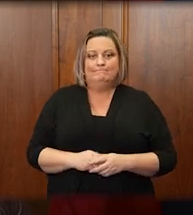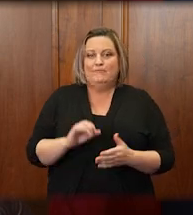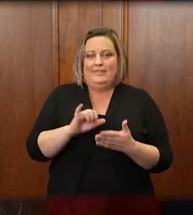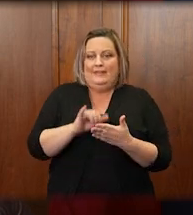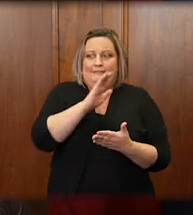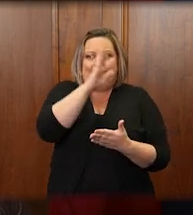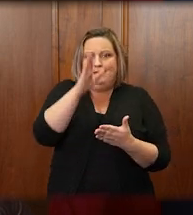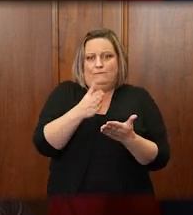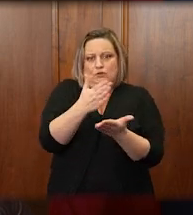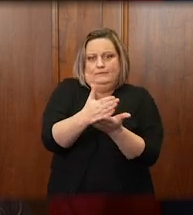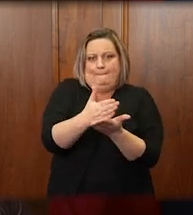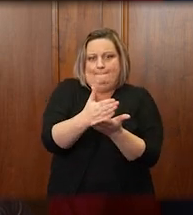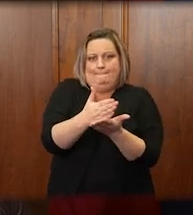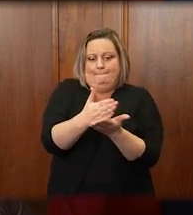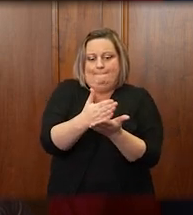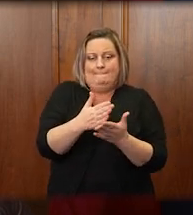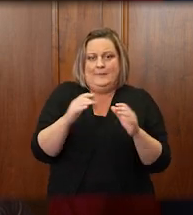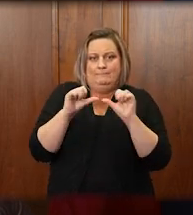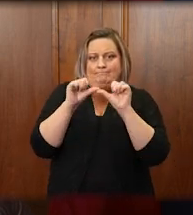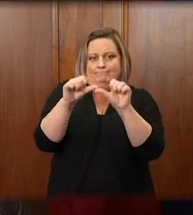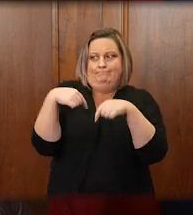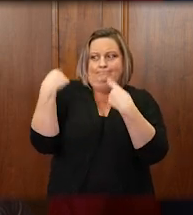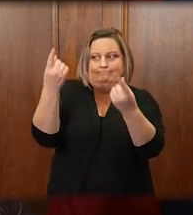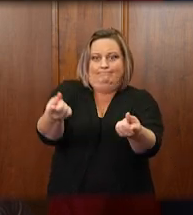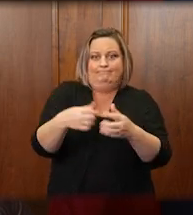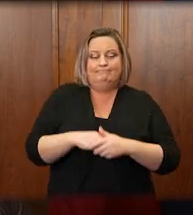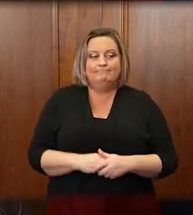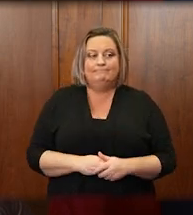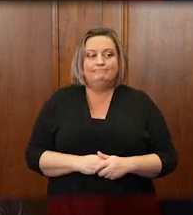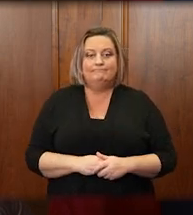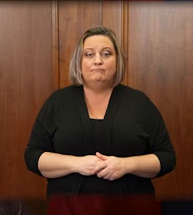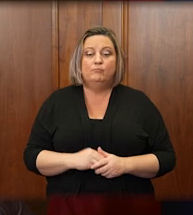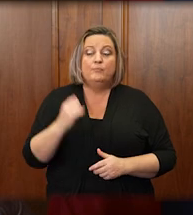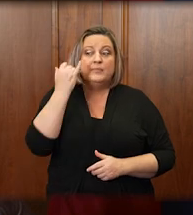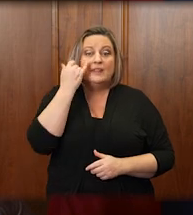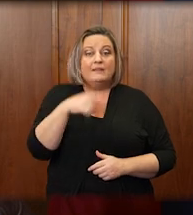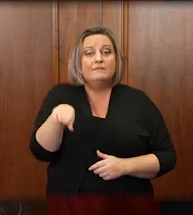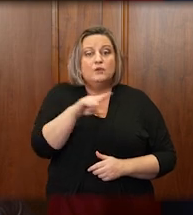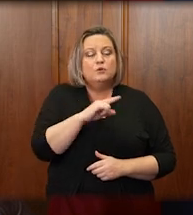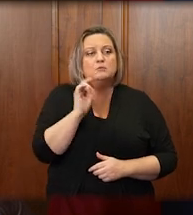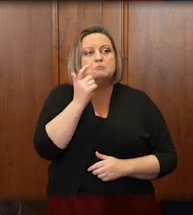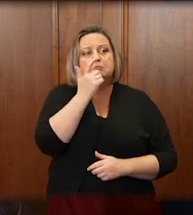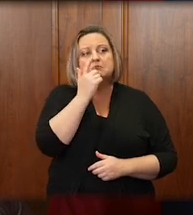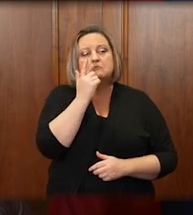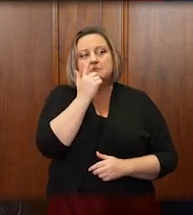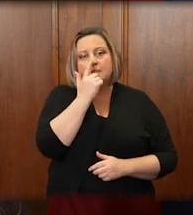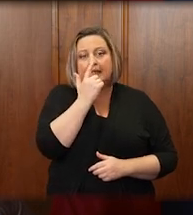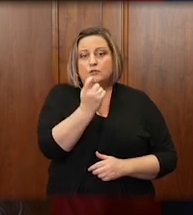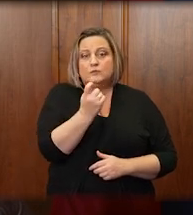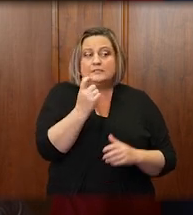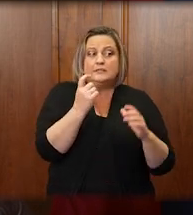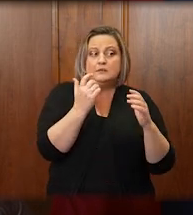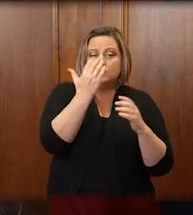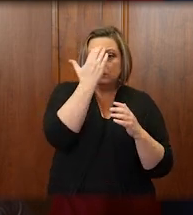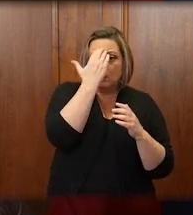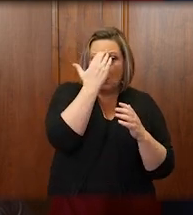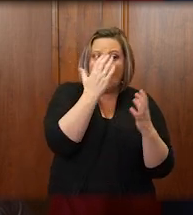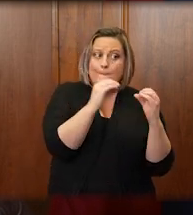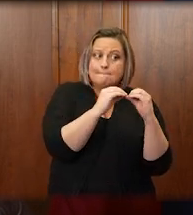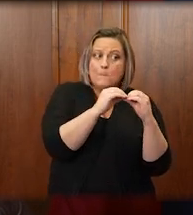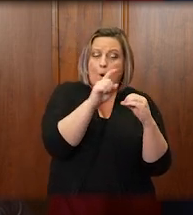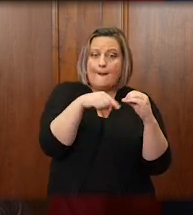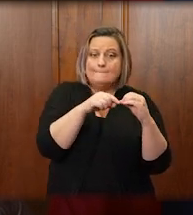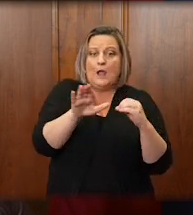ended. If you don't know whom to contact to learn more about operations in your area or whatever area